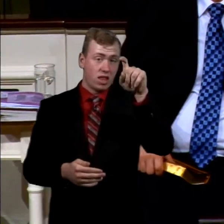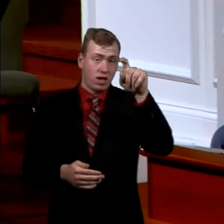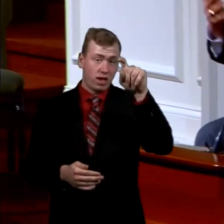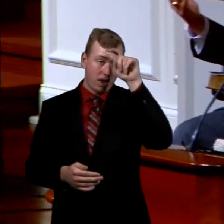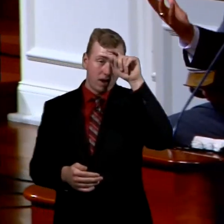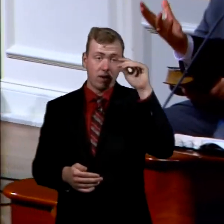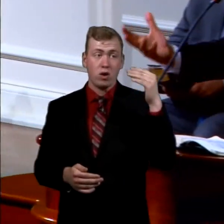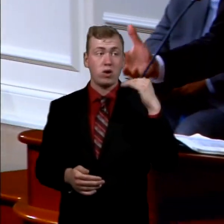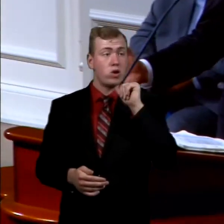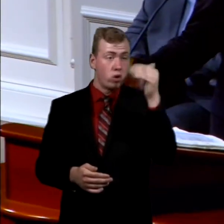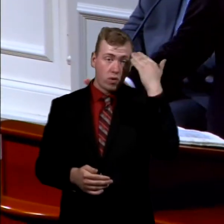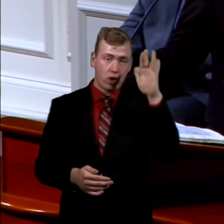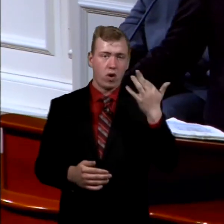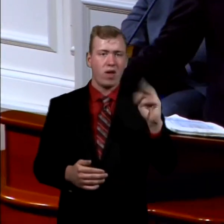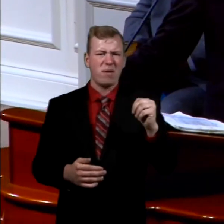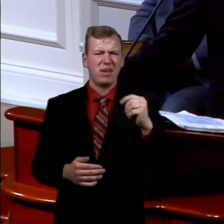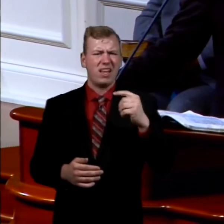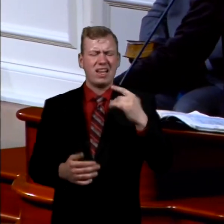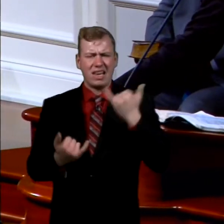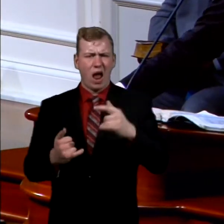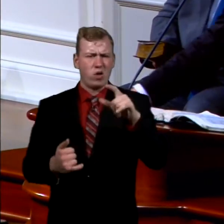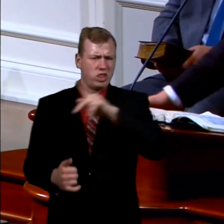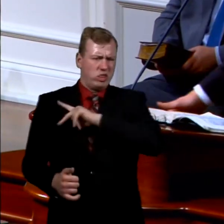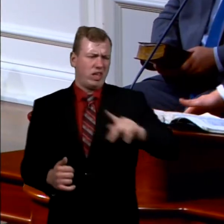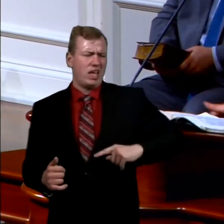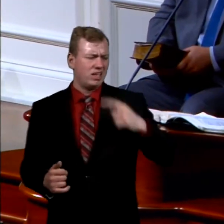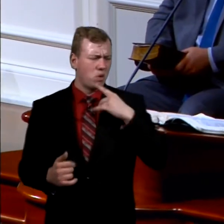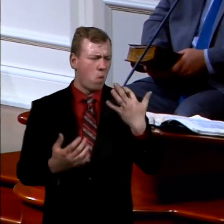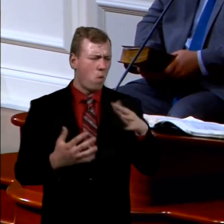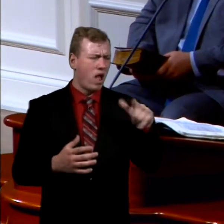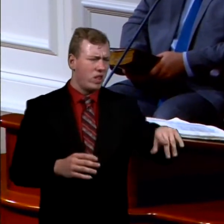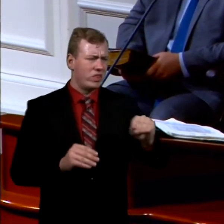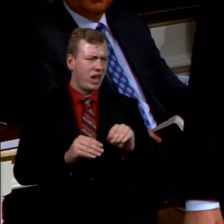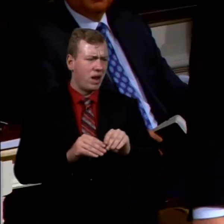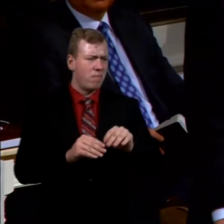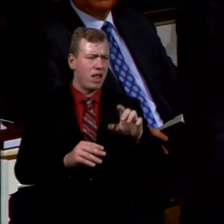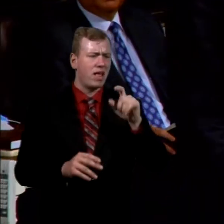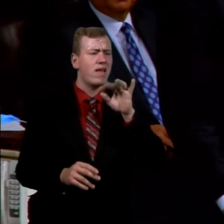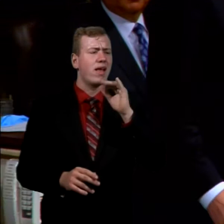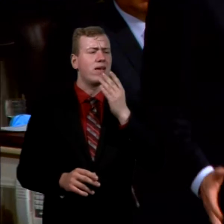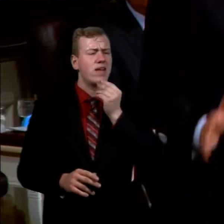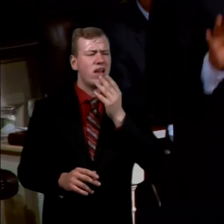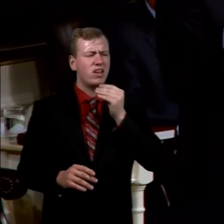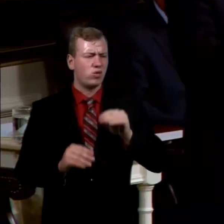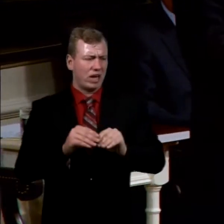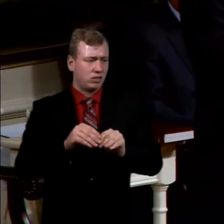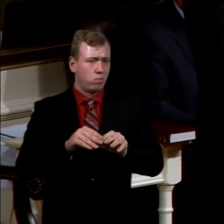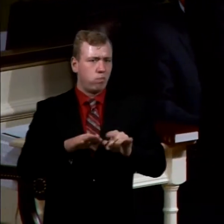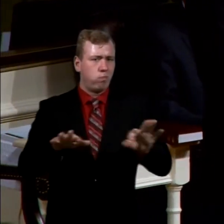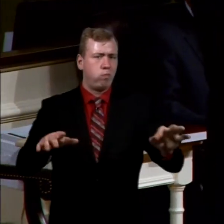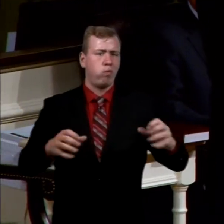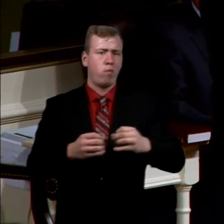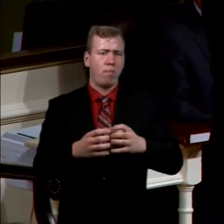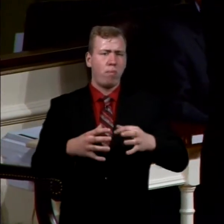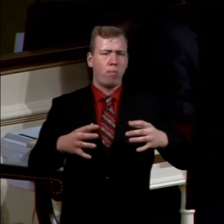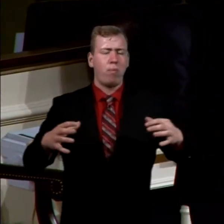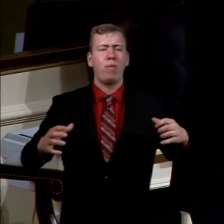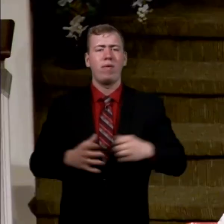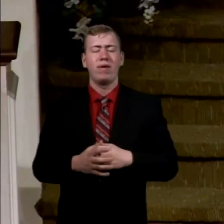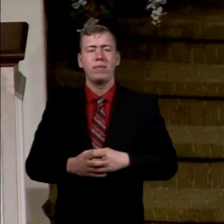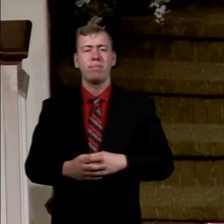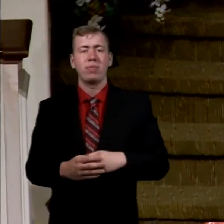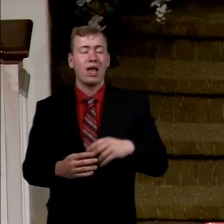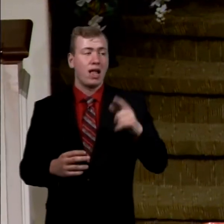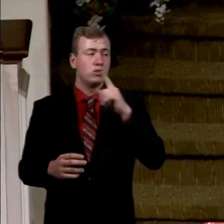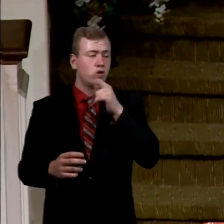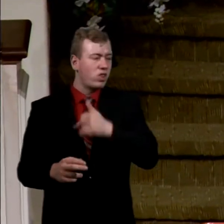saying, man, these guys are multiplying. These Israelites are multiplying. We've got to do something about it. They increased their burden. And the more they burdened